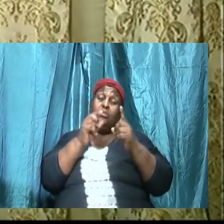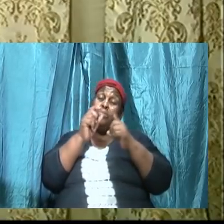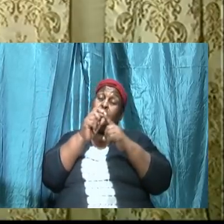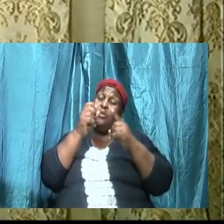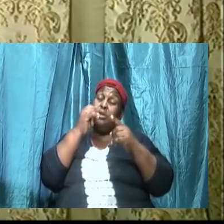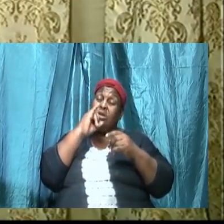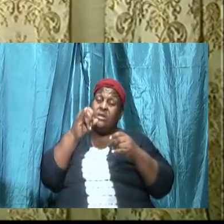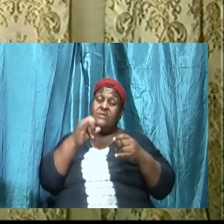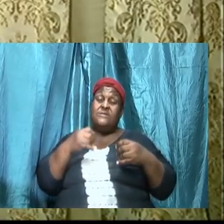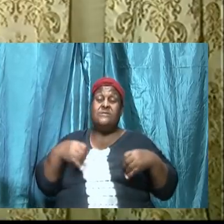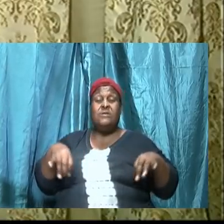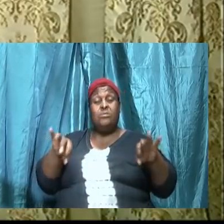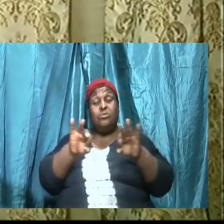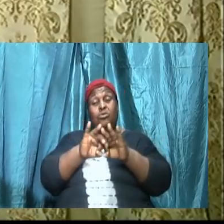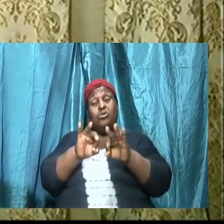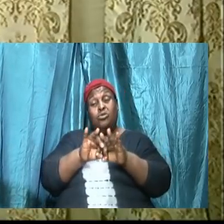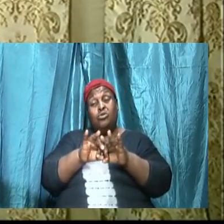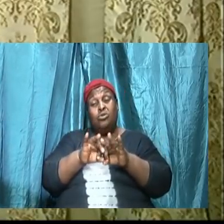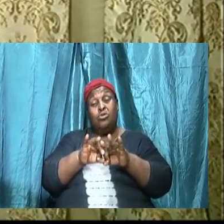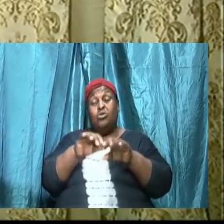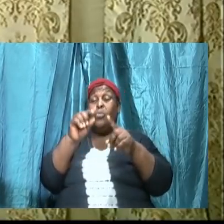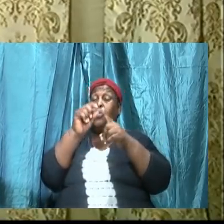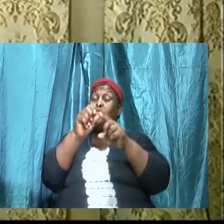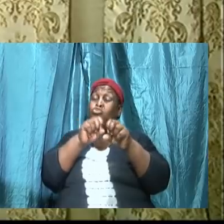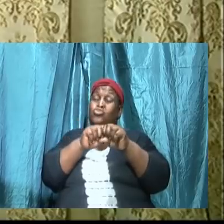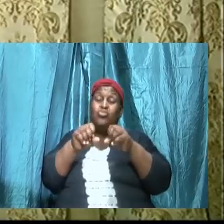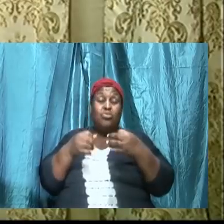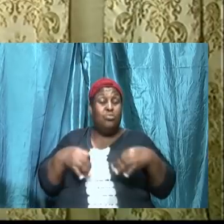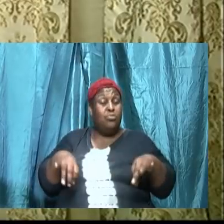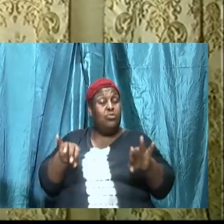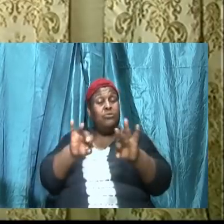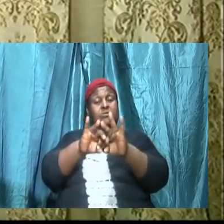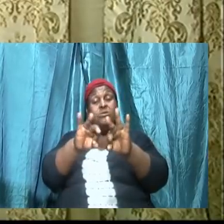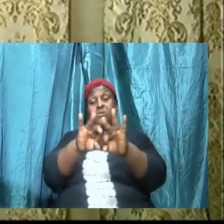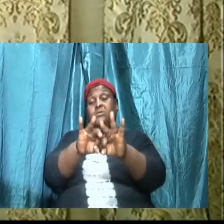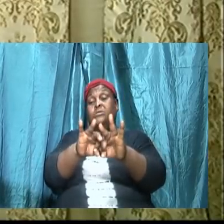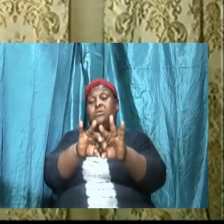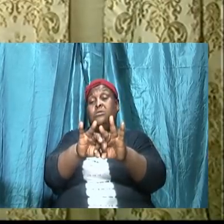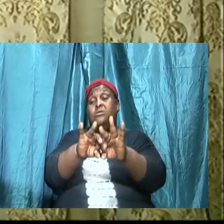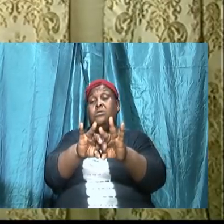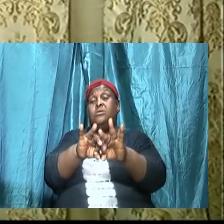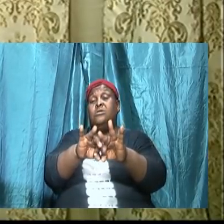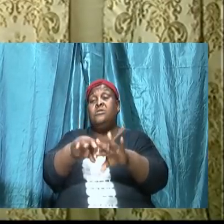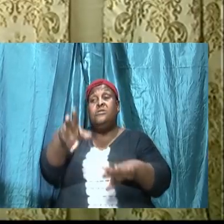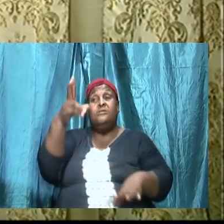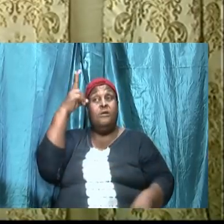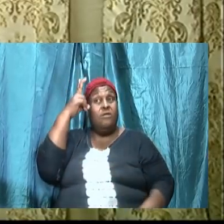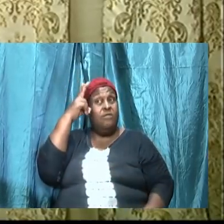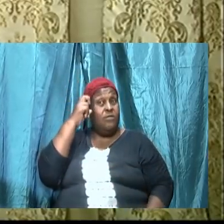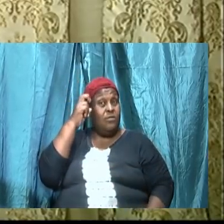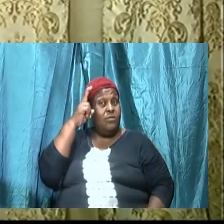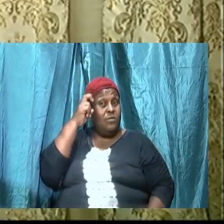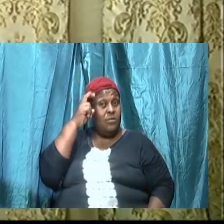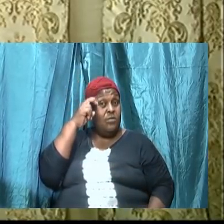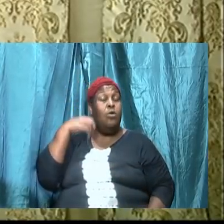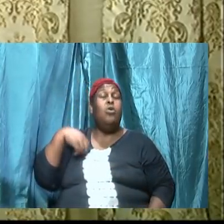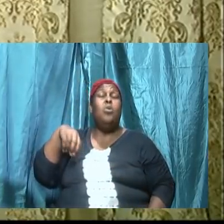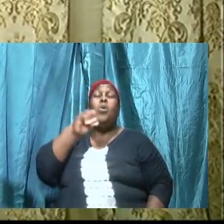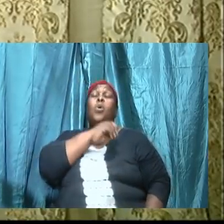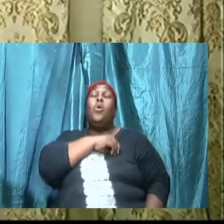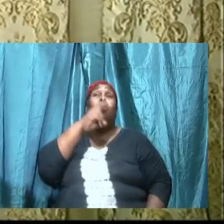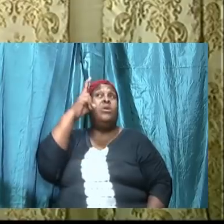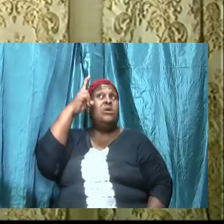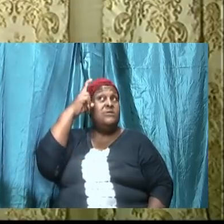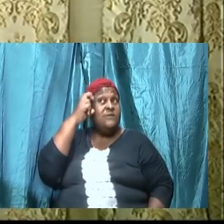the word is so important, the adversary, our adversary,